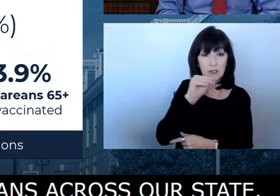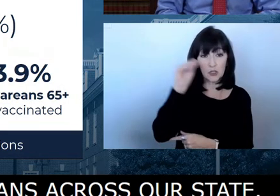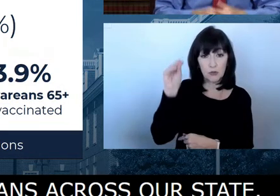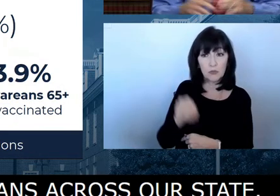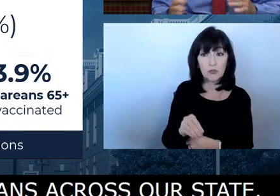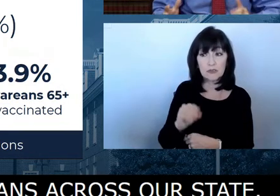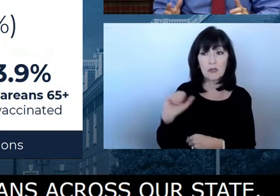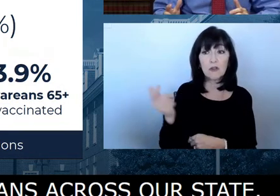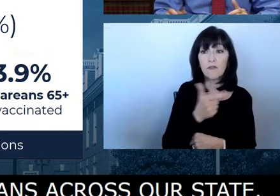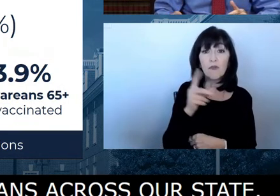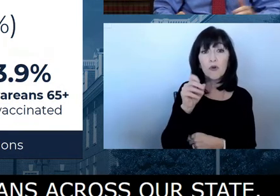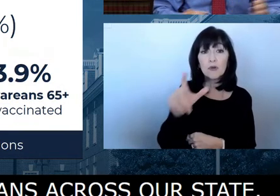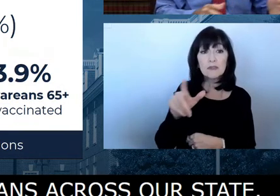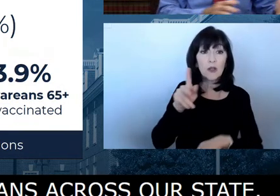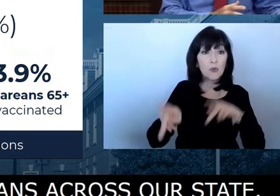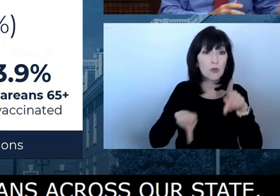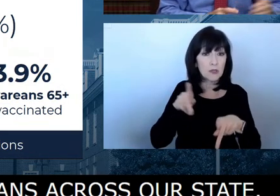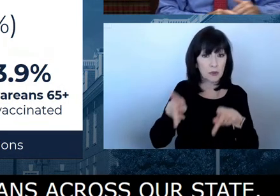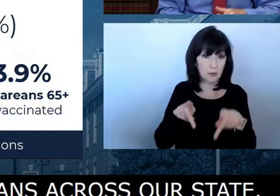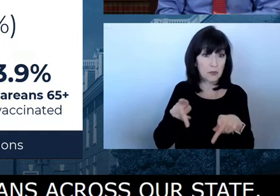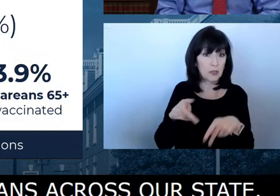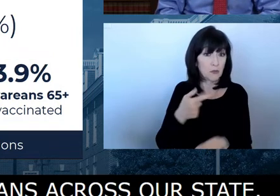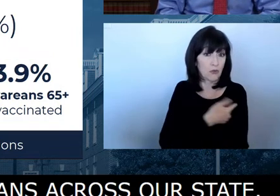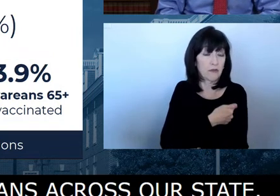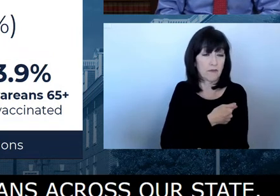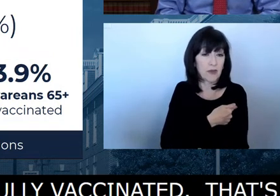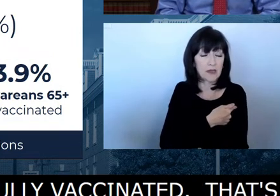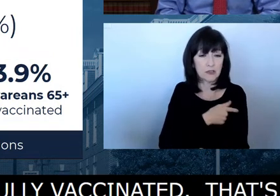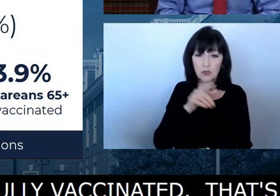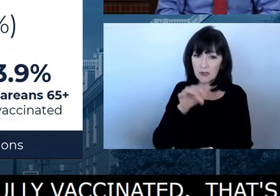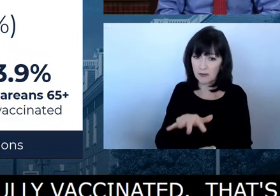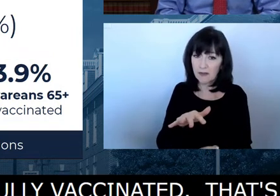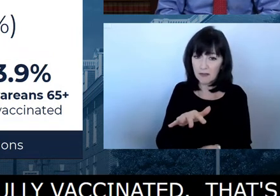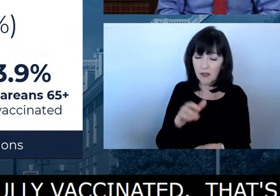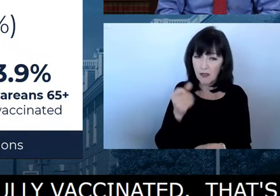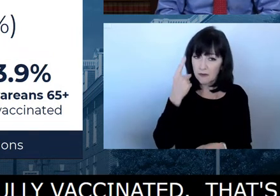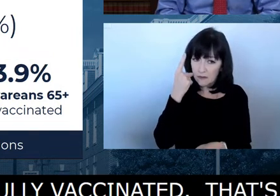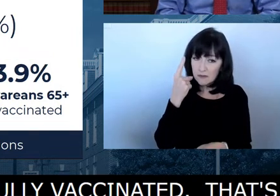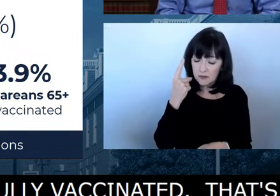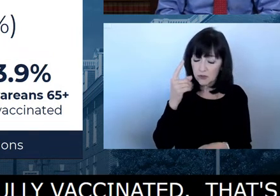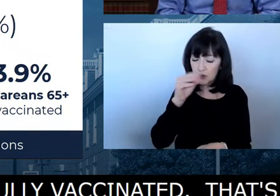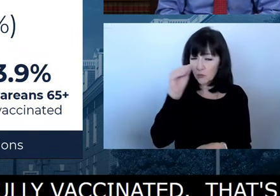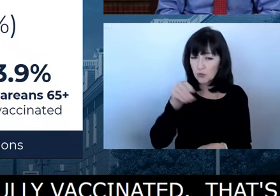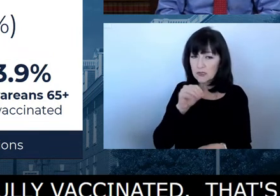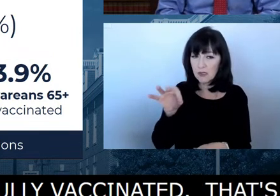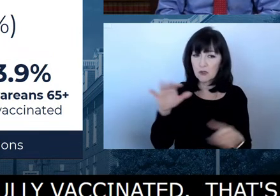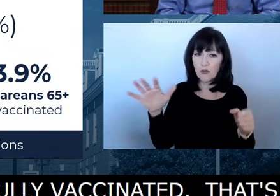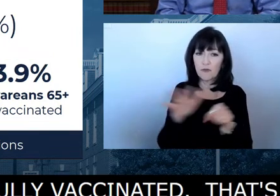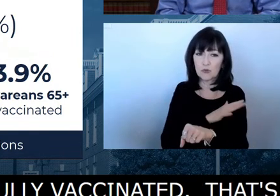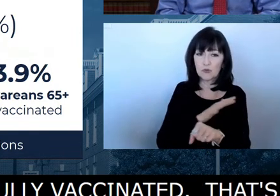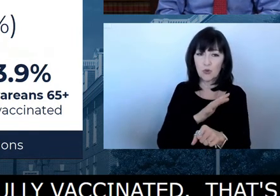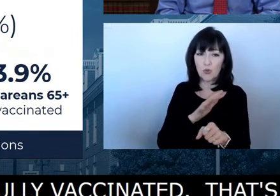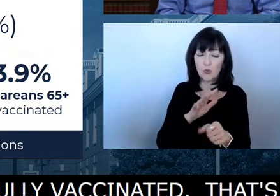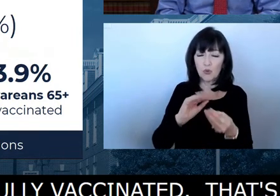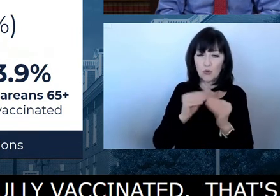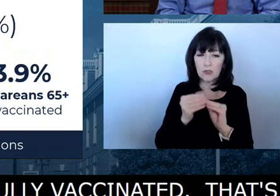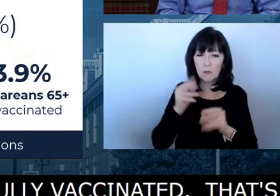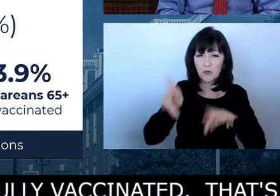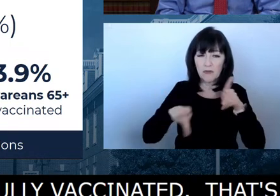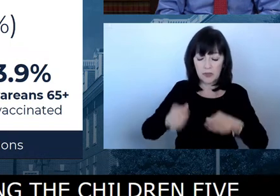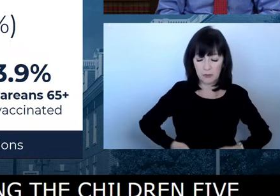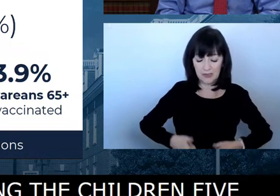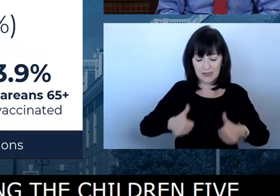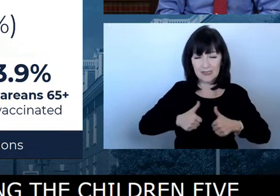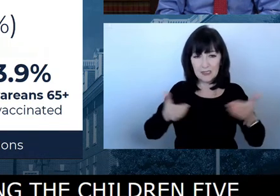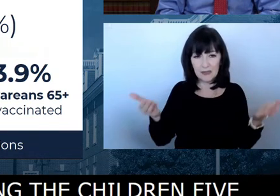vaccinated. That's the total population, including the children five years and under who aren't eligible. And then you can see the